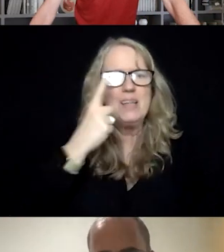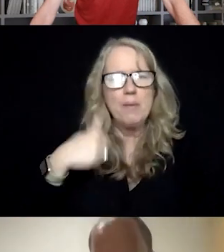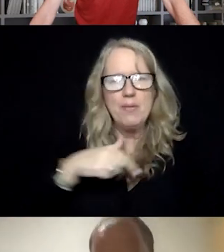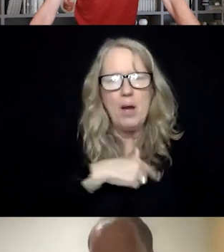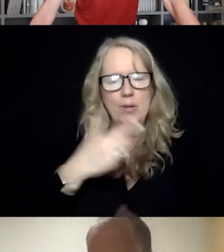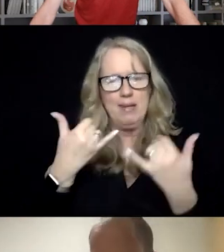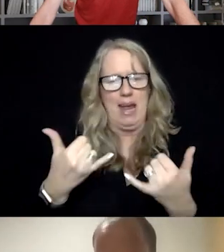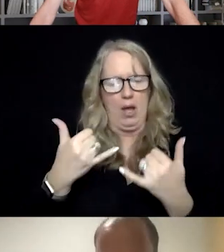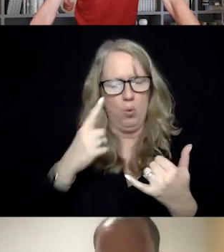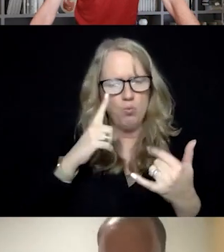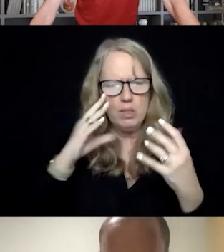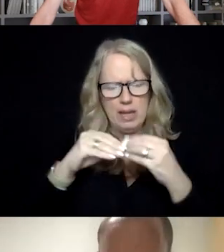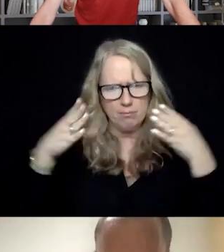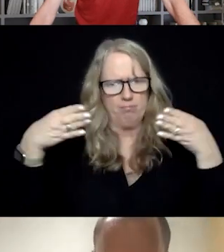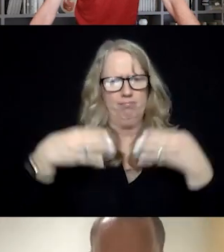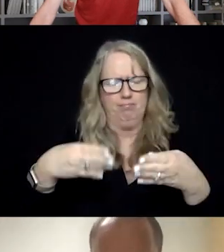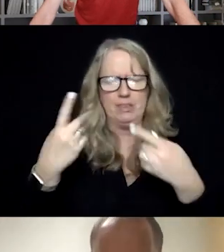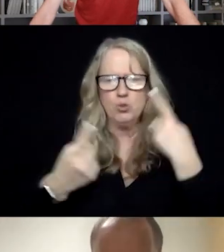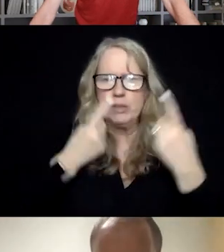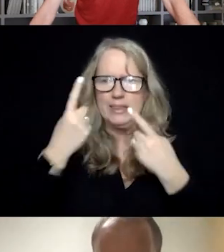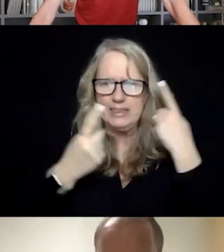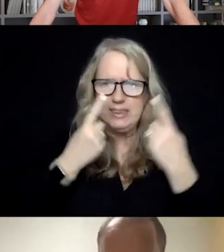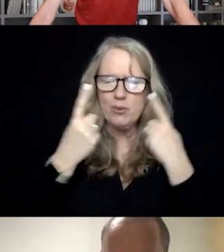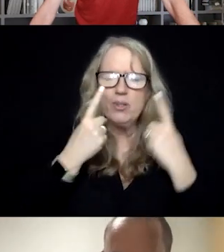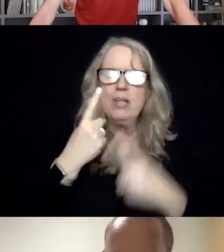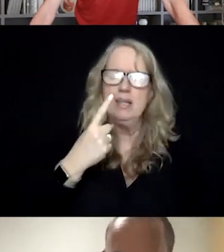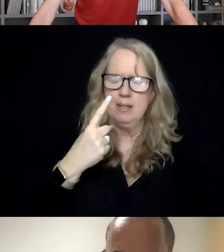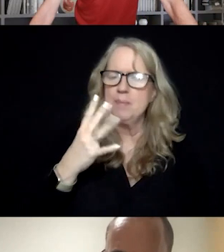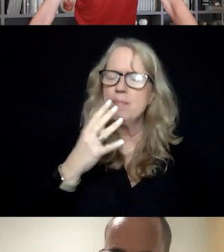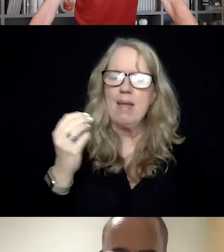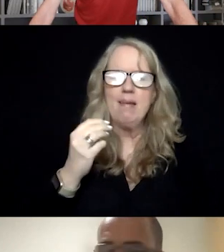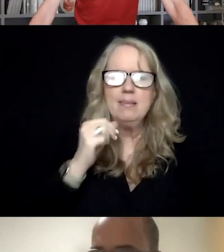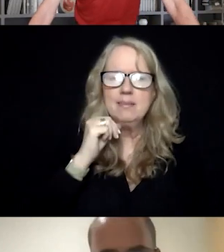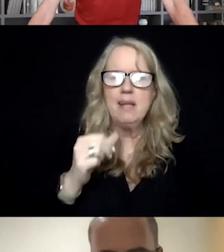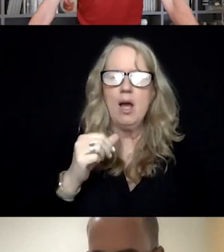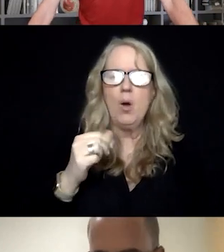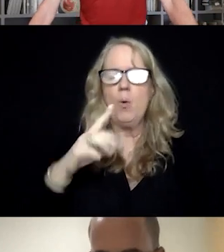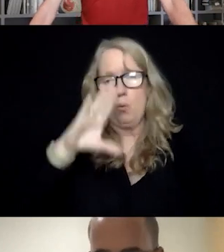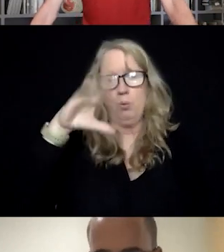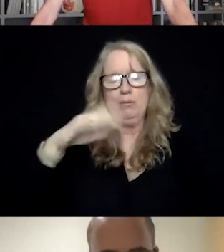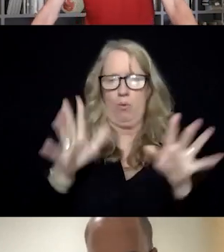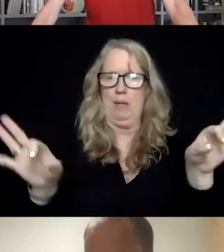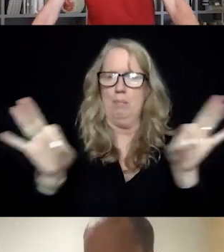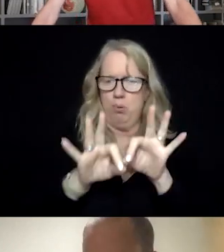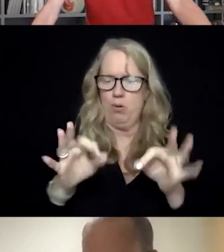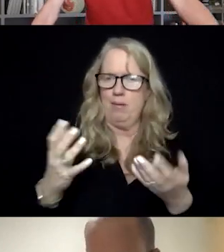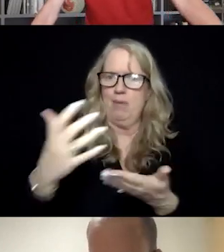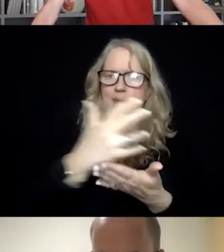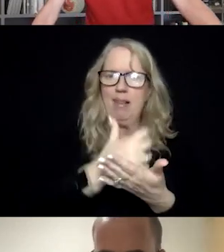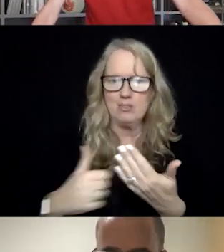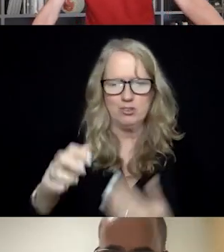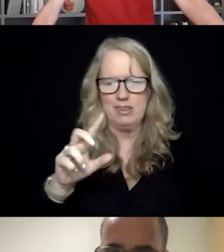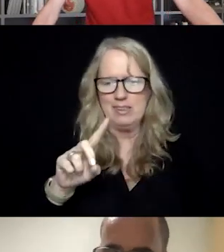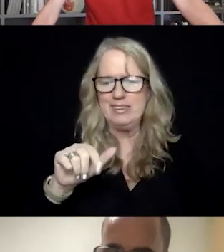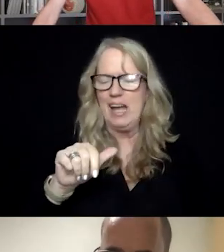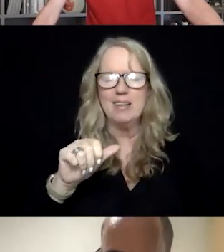to now pay attention to and take into consideration. And it's not, we all know the importance of data collection. That's not, that's